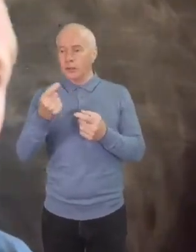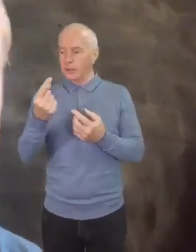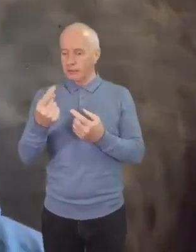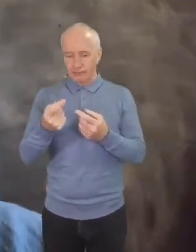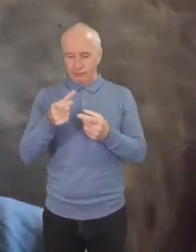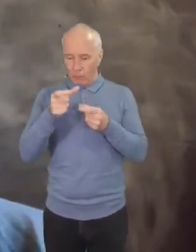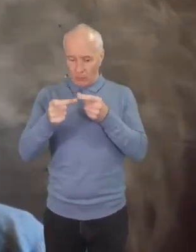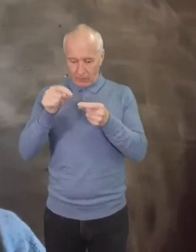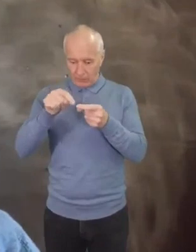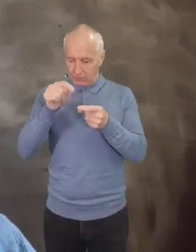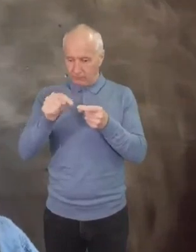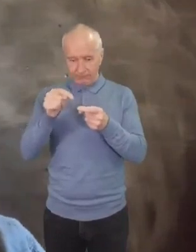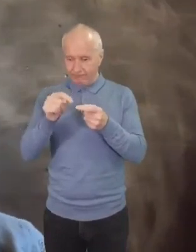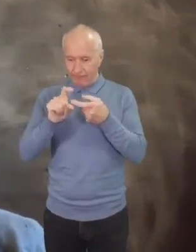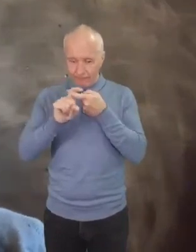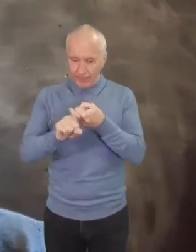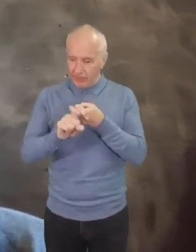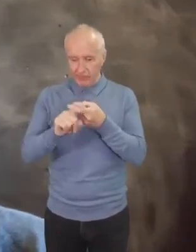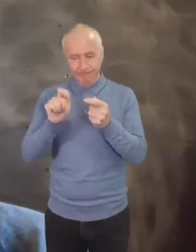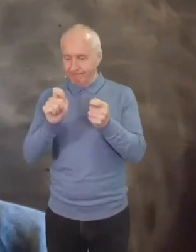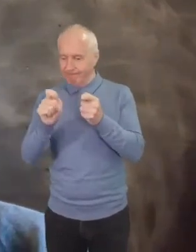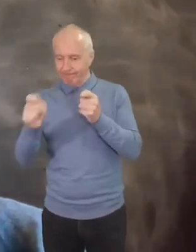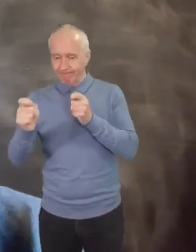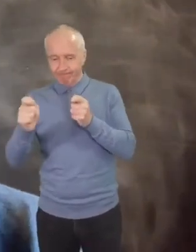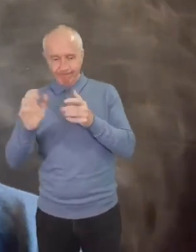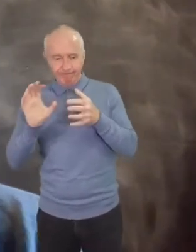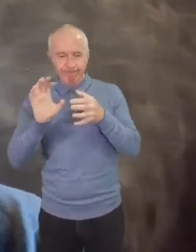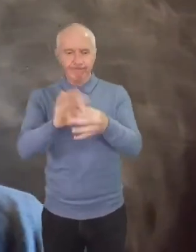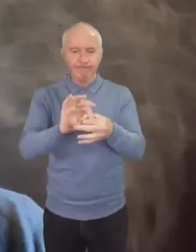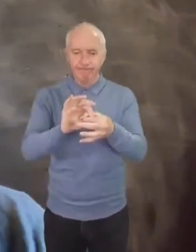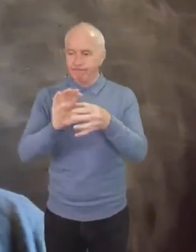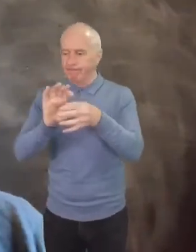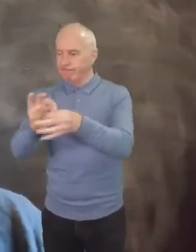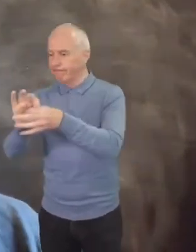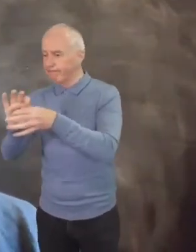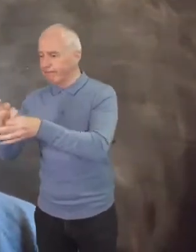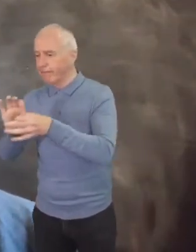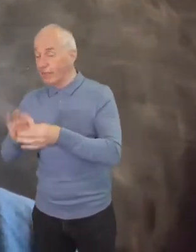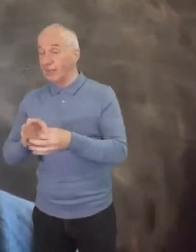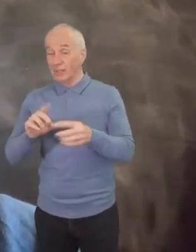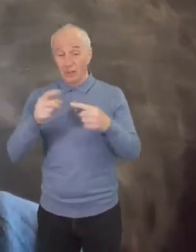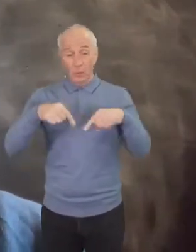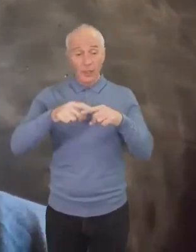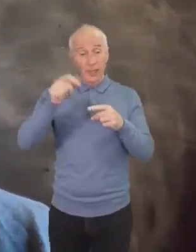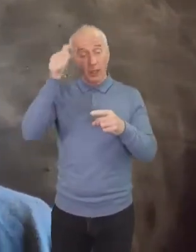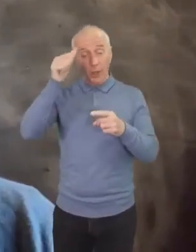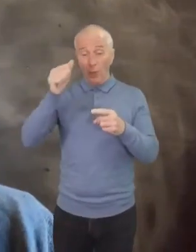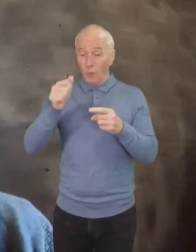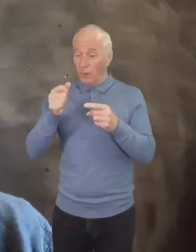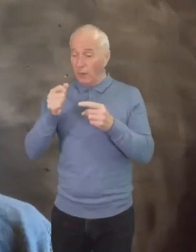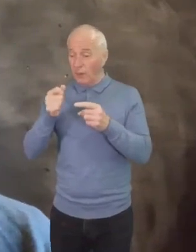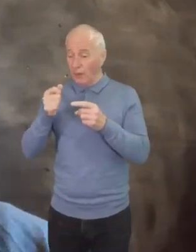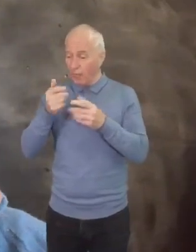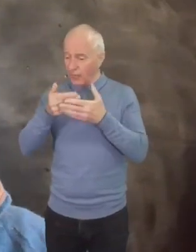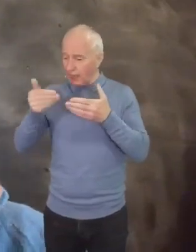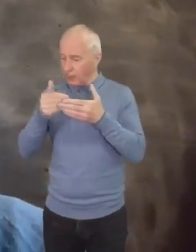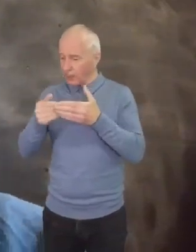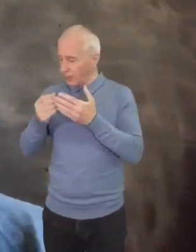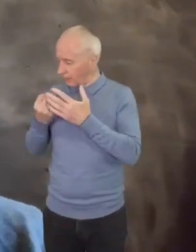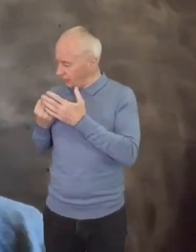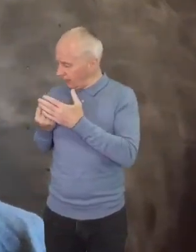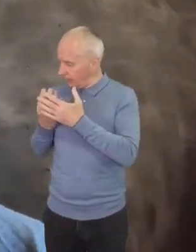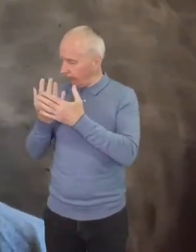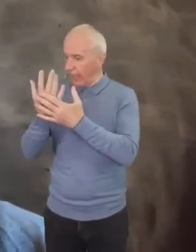constantly moving and changing in their associations. And we all know this, that language develops over time. Words change in their